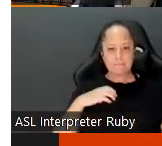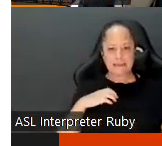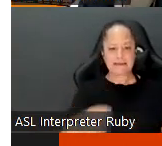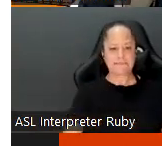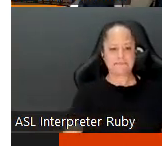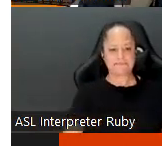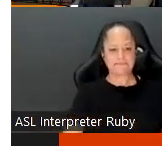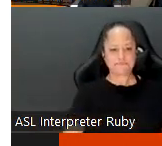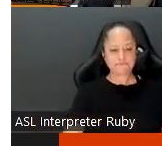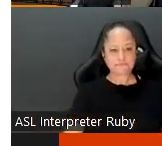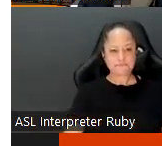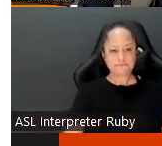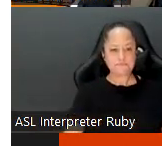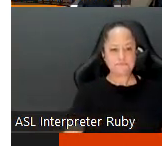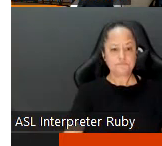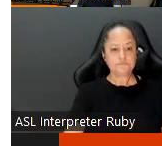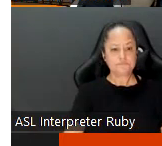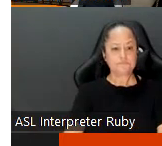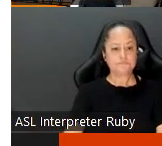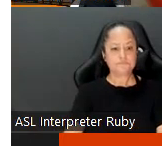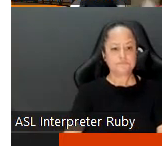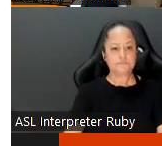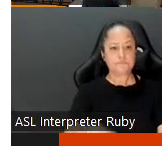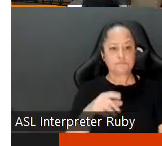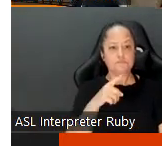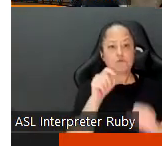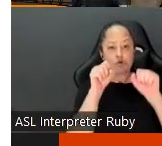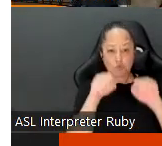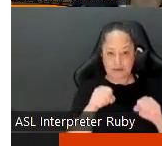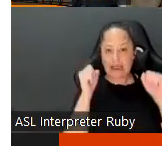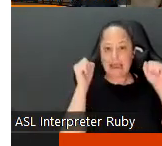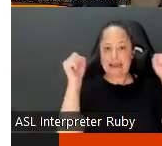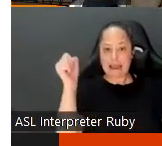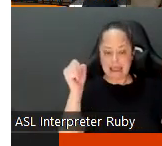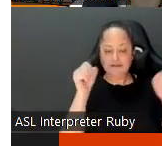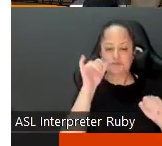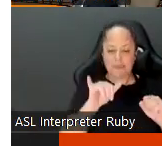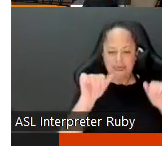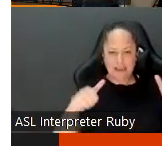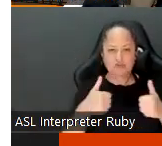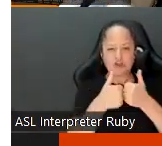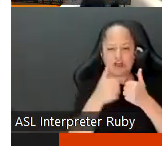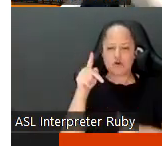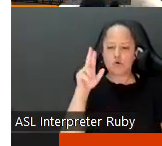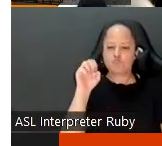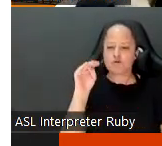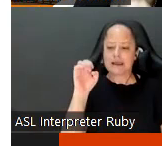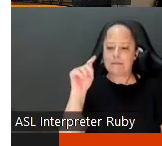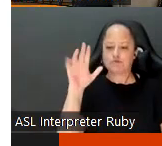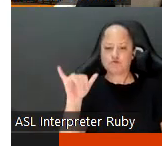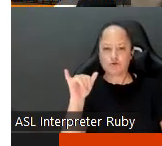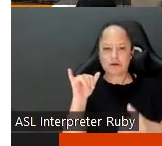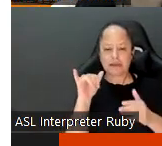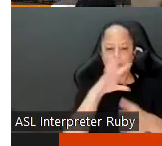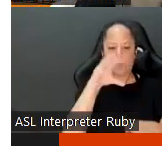and so um you can exercise the peremptory challenge um after within